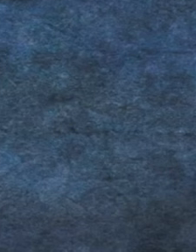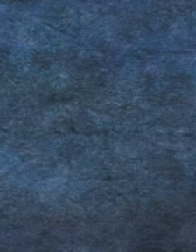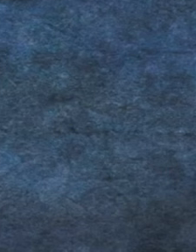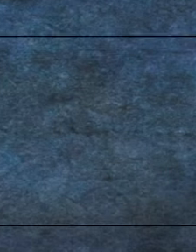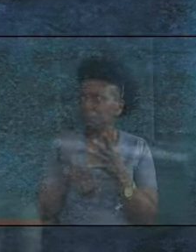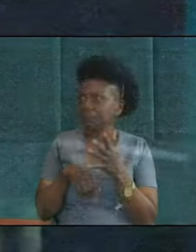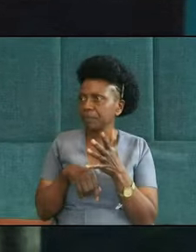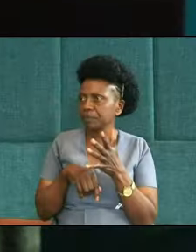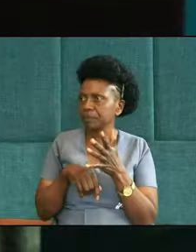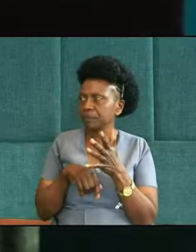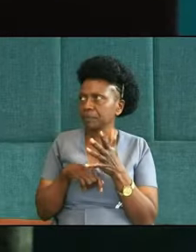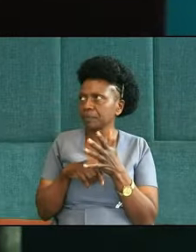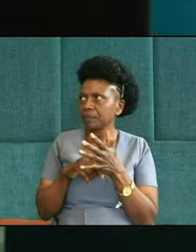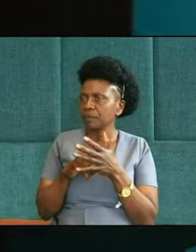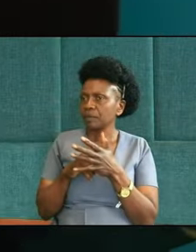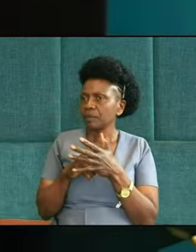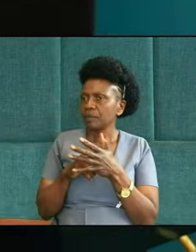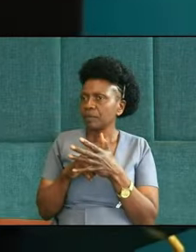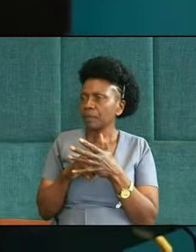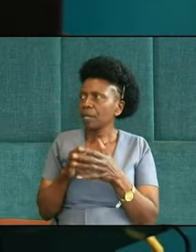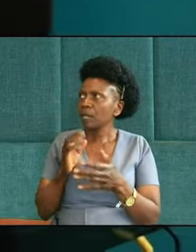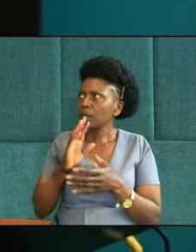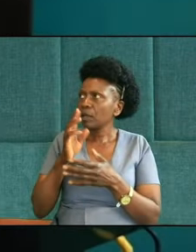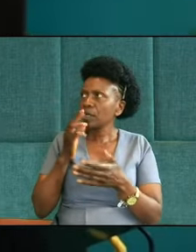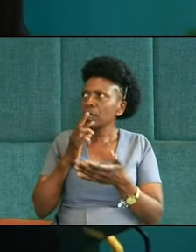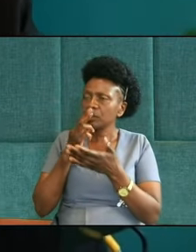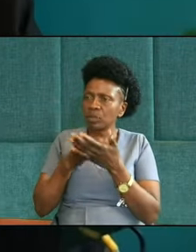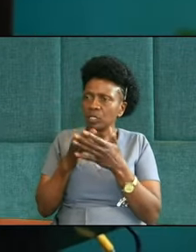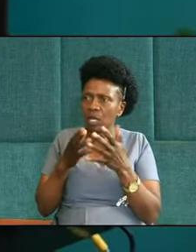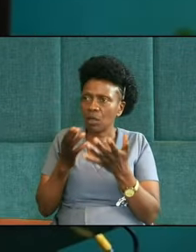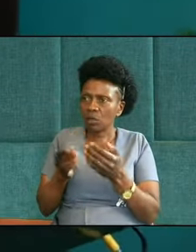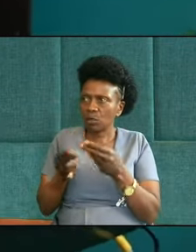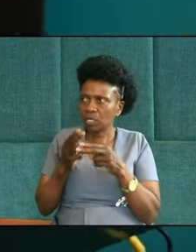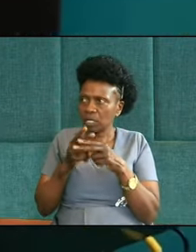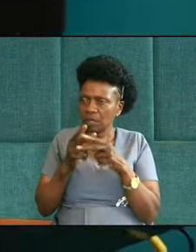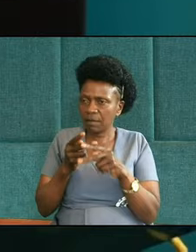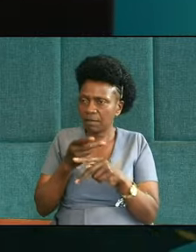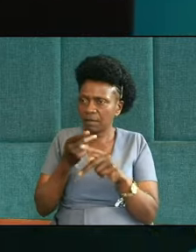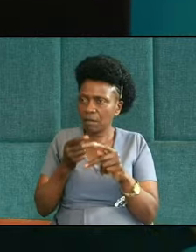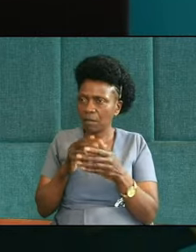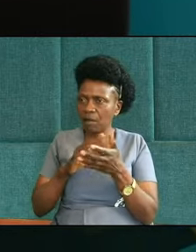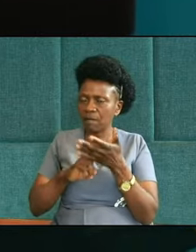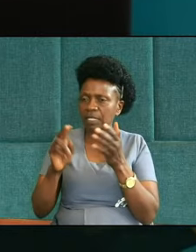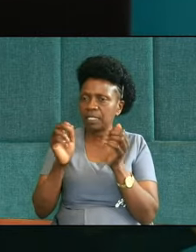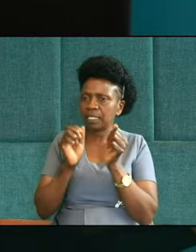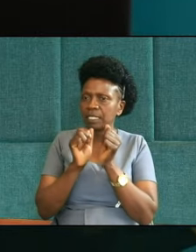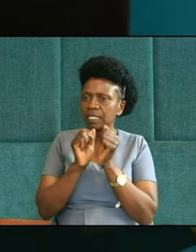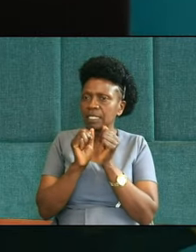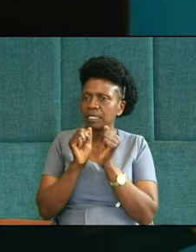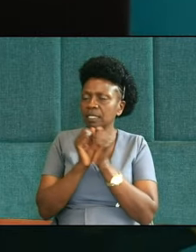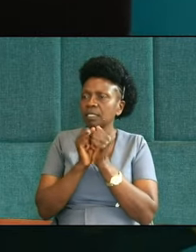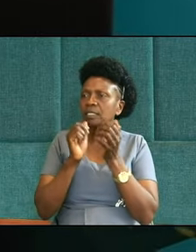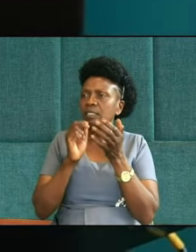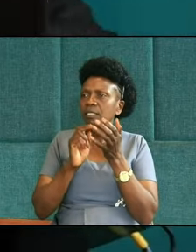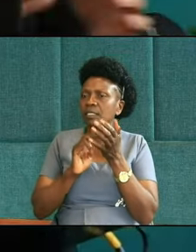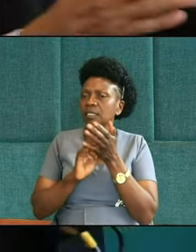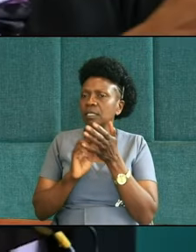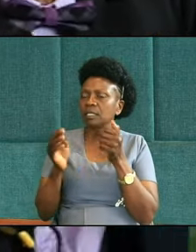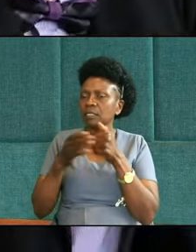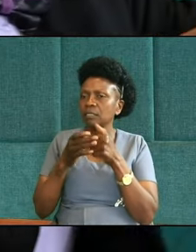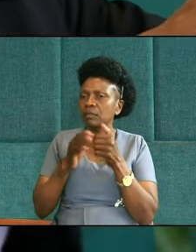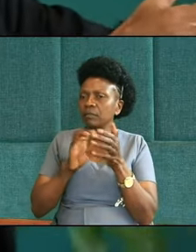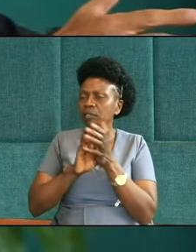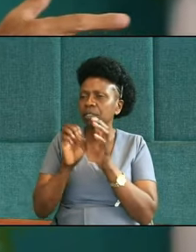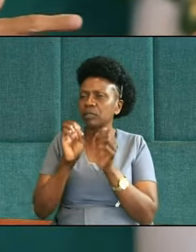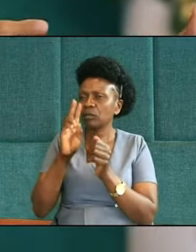prime minister responds in verse 17, and now, listen carefully everybody, from verse 18 of chapter 44, through the end